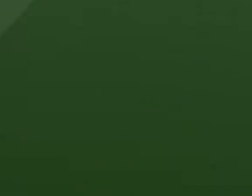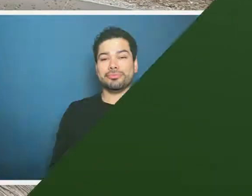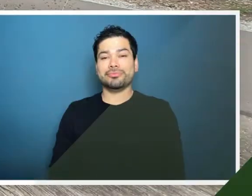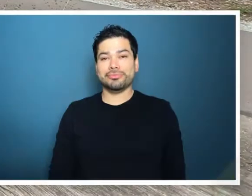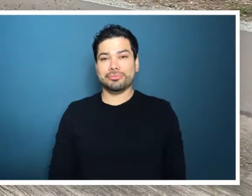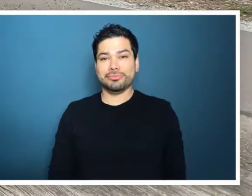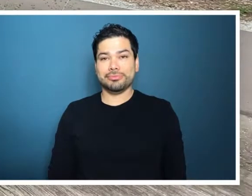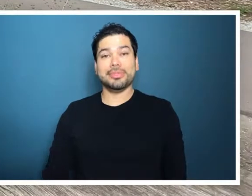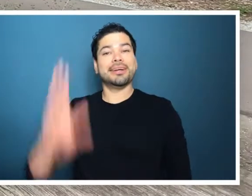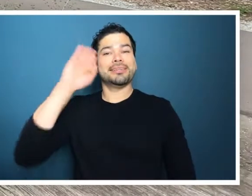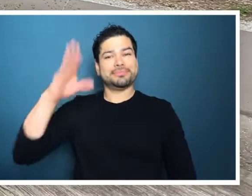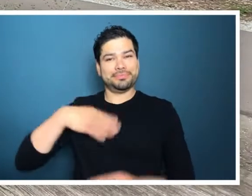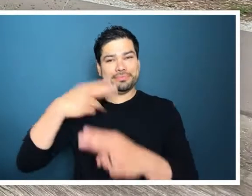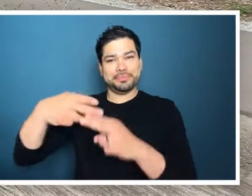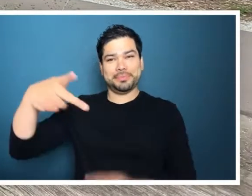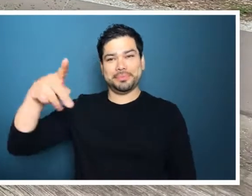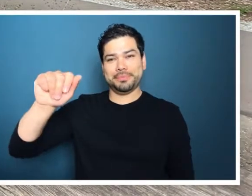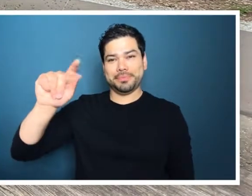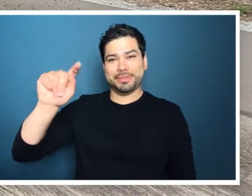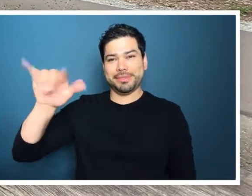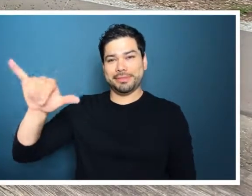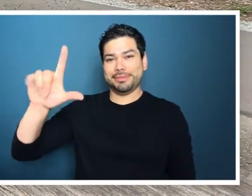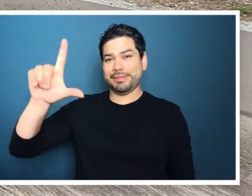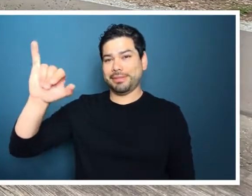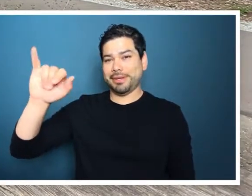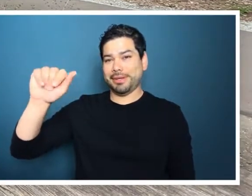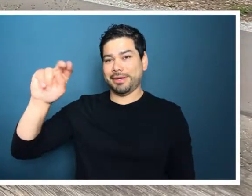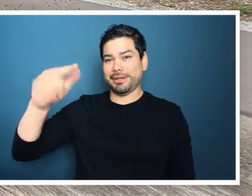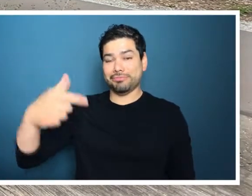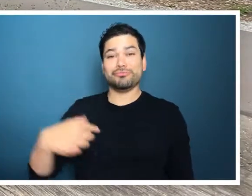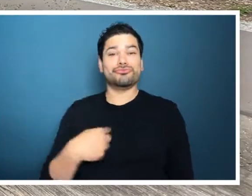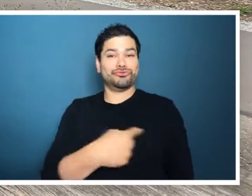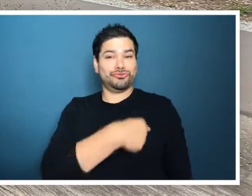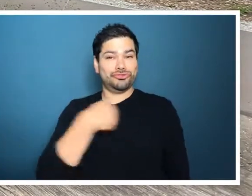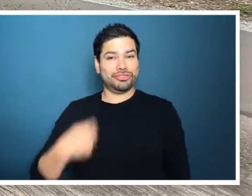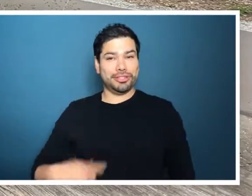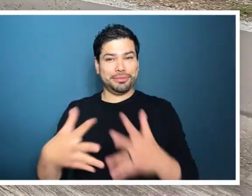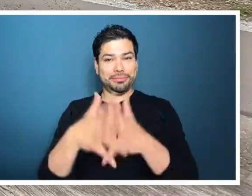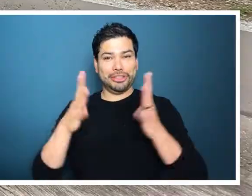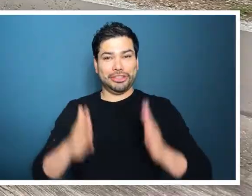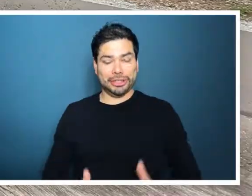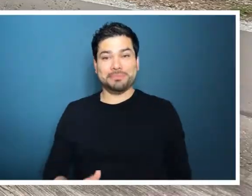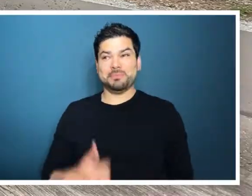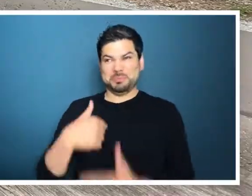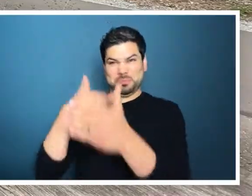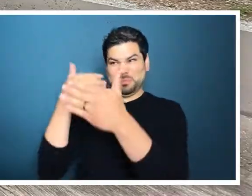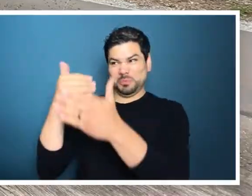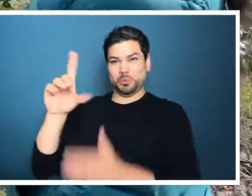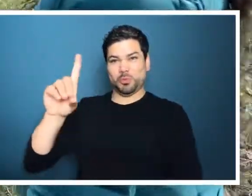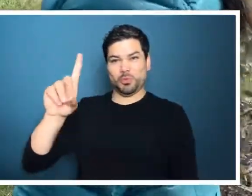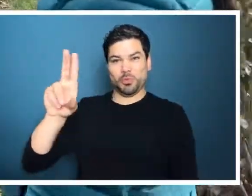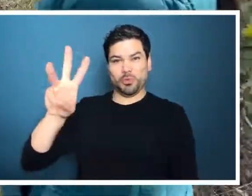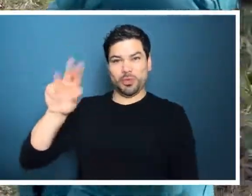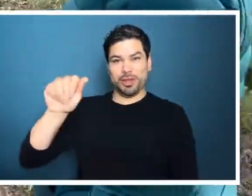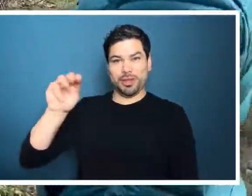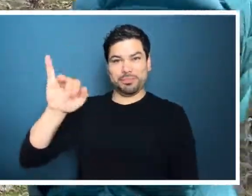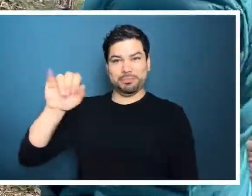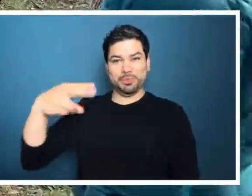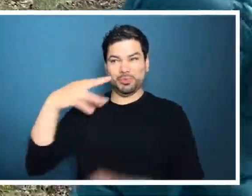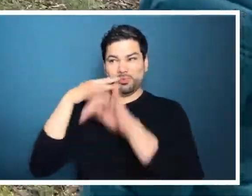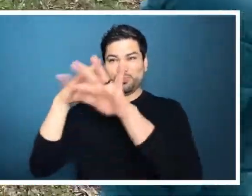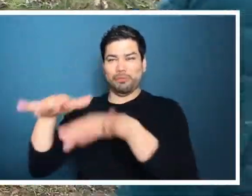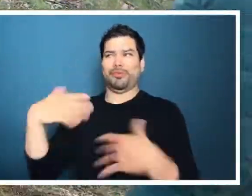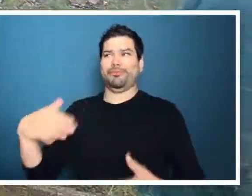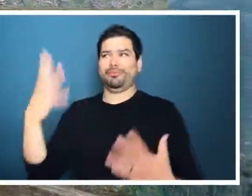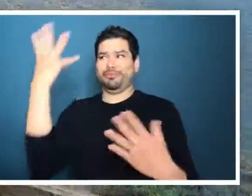A woman signing, a voice actor, speaks. Hi, my name is Patty Leung. I'm a Chinese American. I'm near the